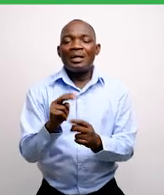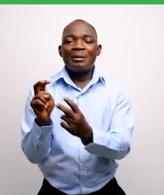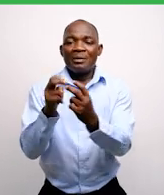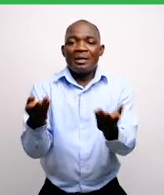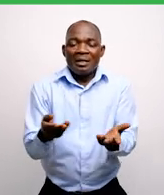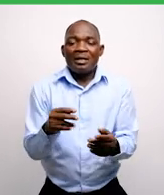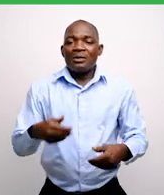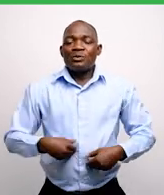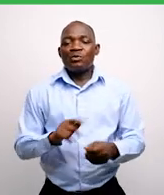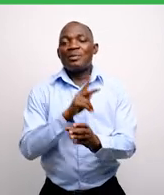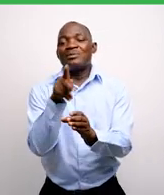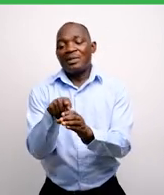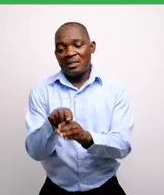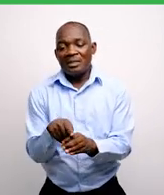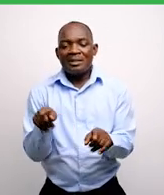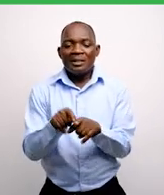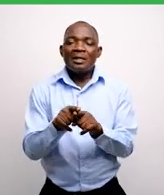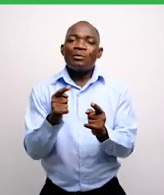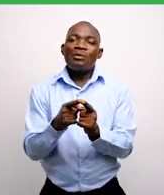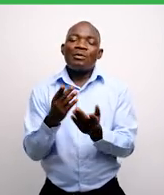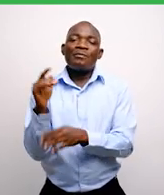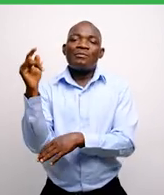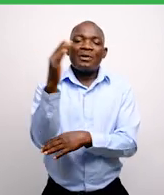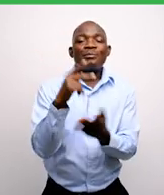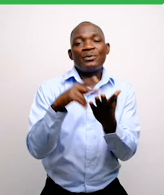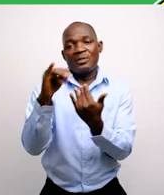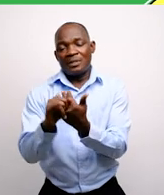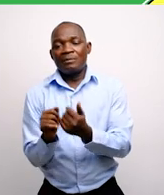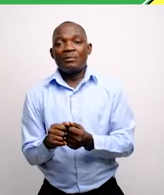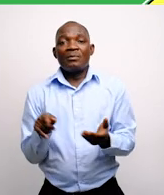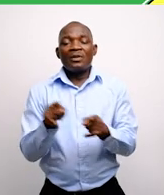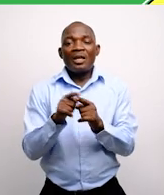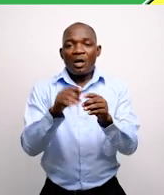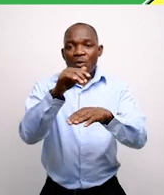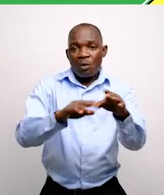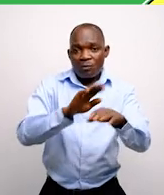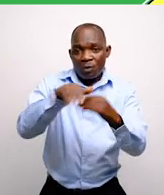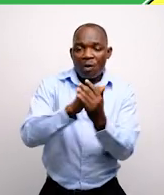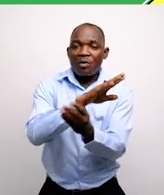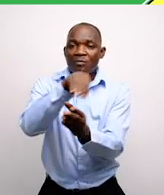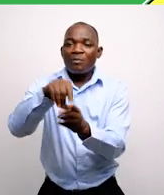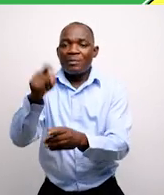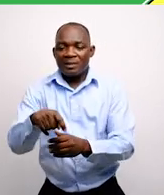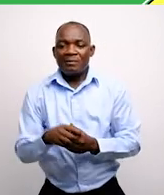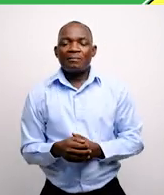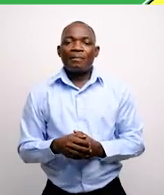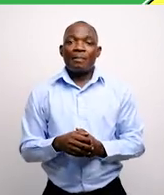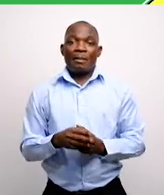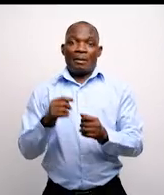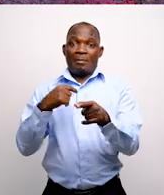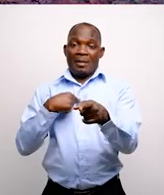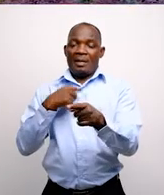stakeholders' engagement on youth participation in the Rehaforestation Project as a call for all.